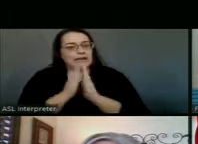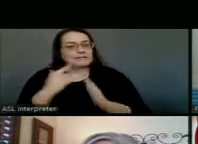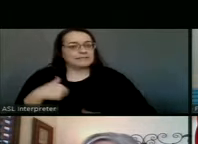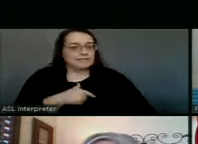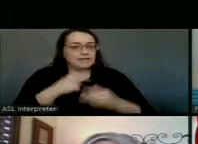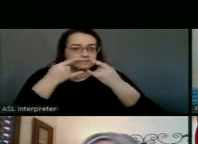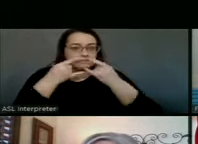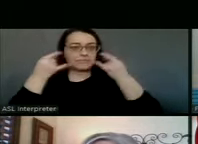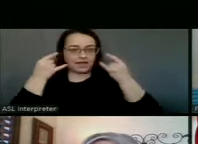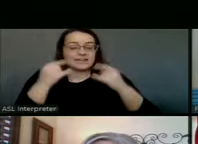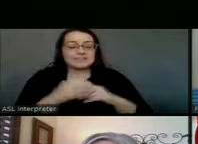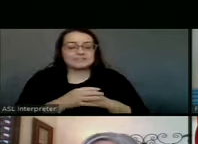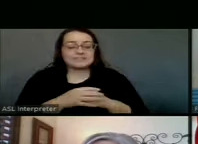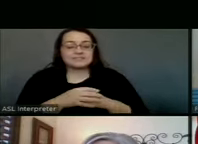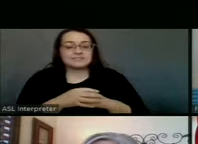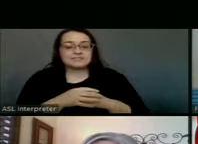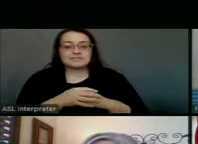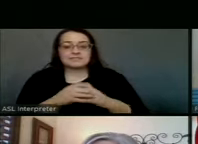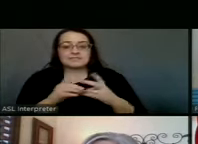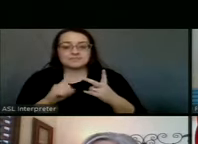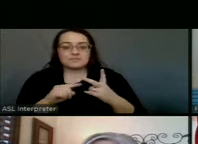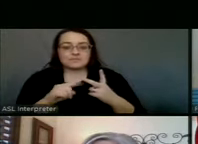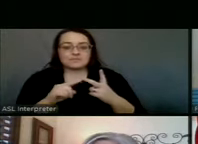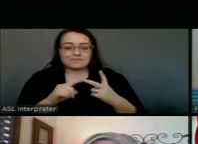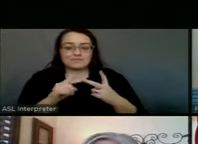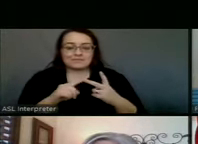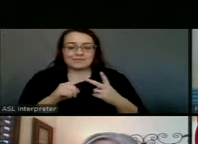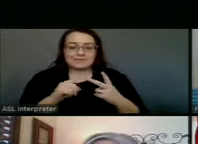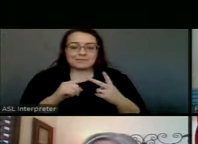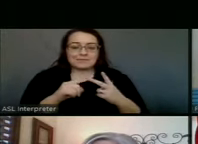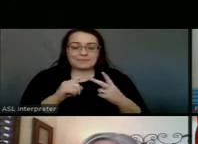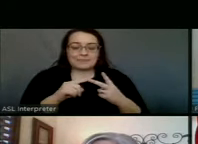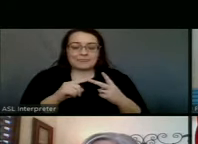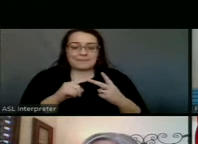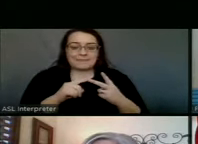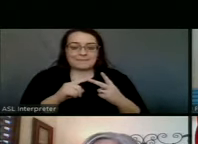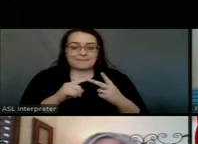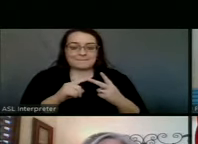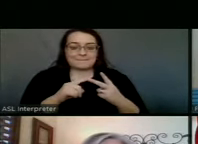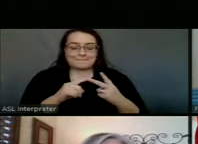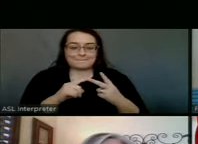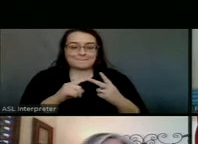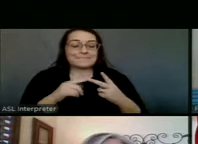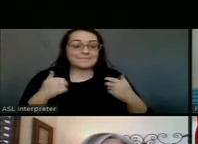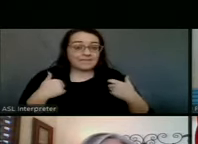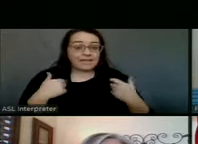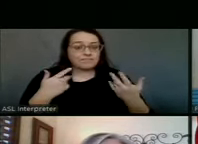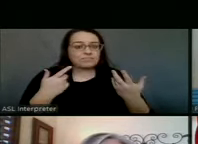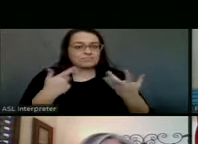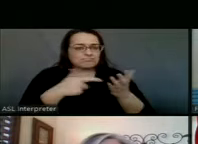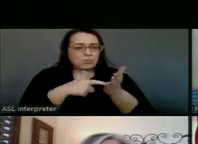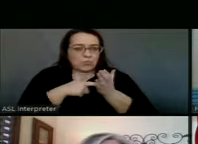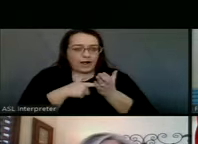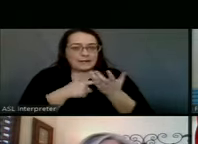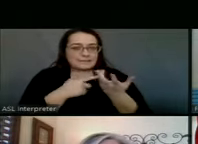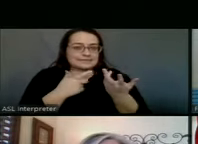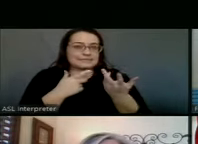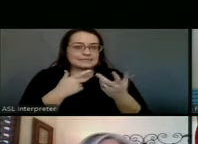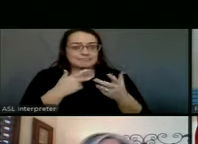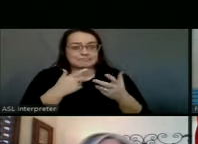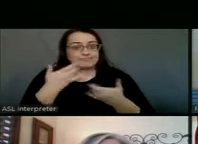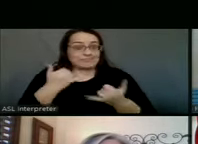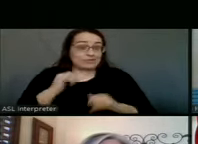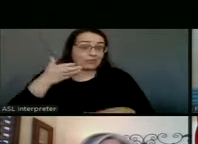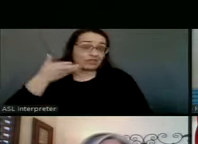And then we still have the, just the requirements in place to wear our masking.